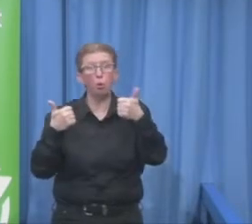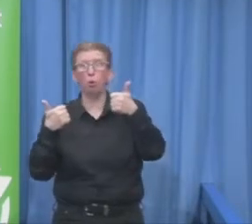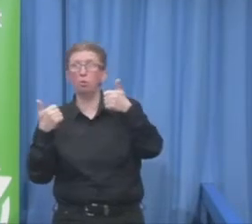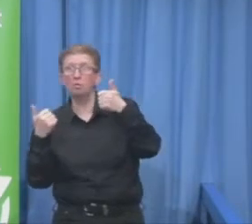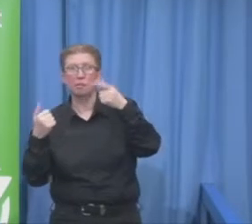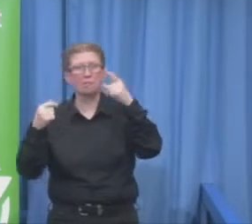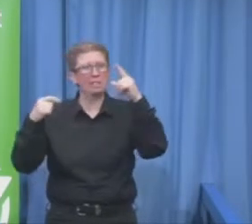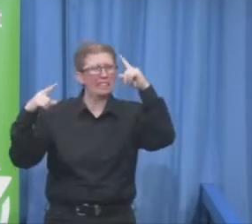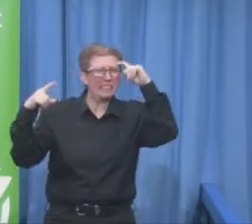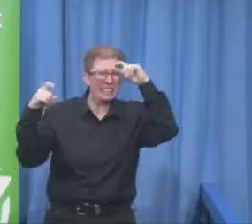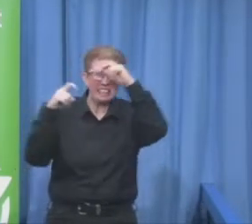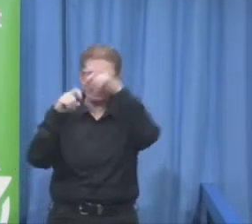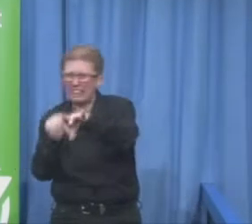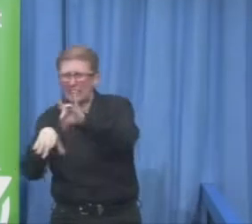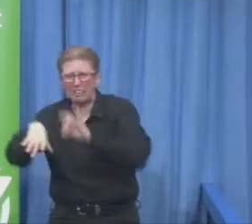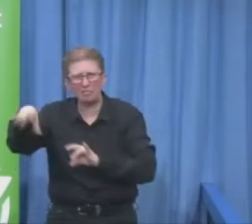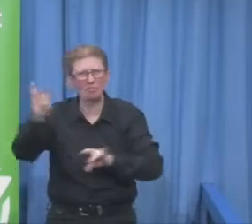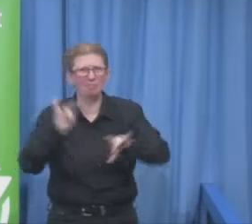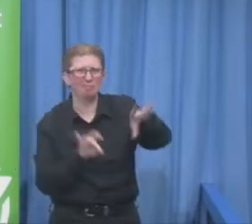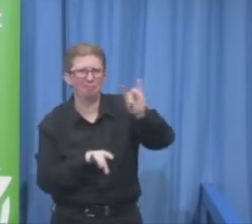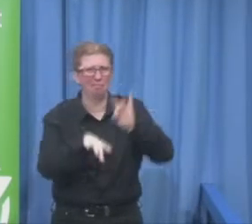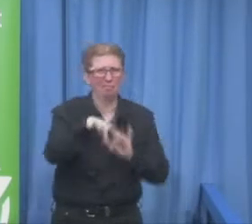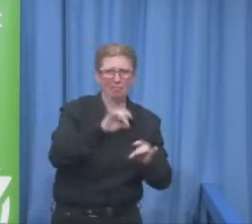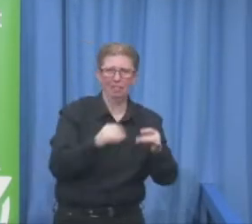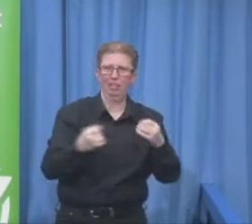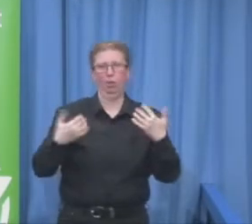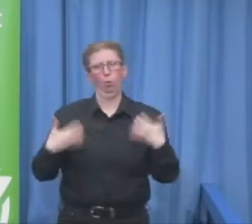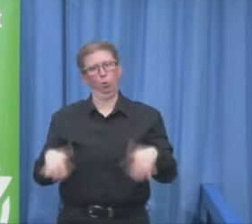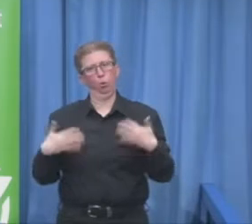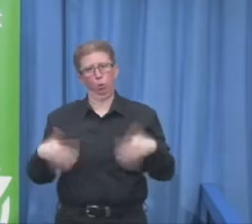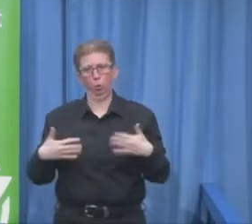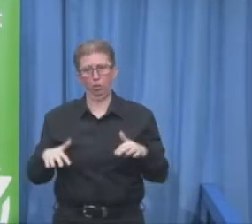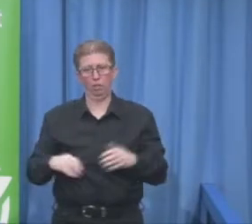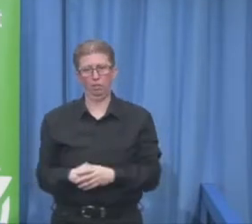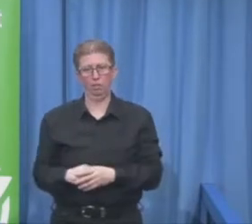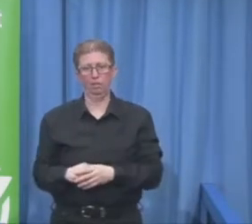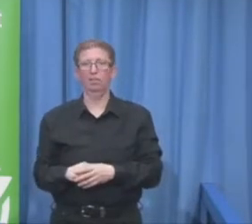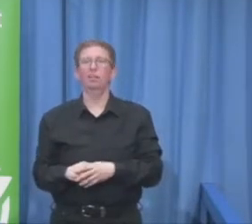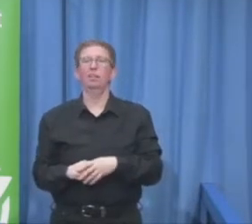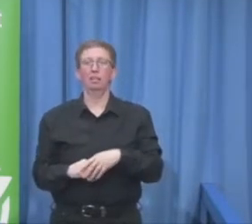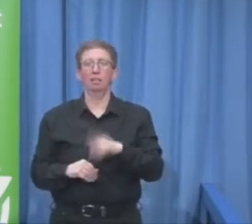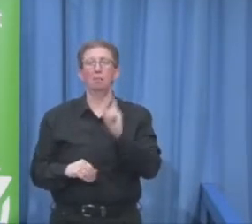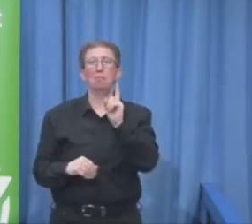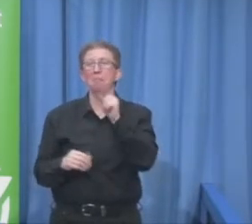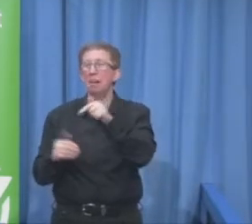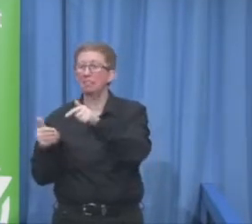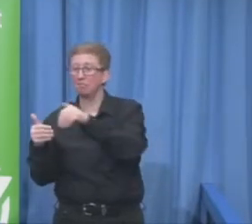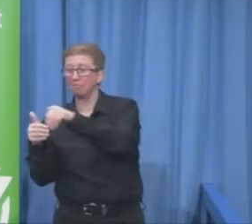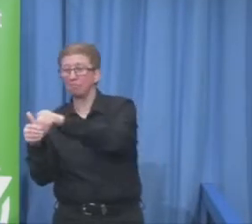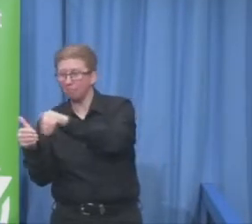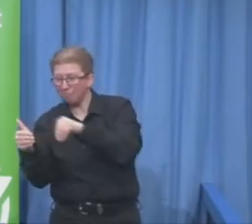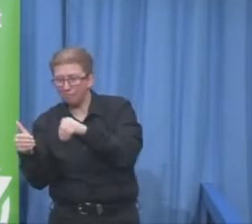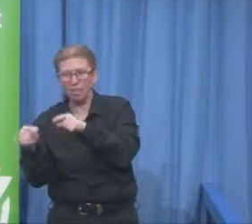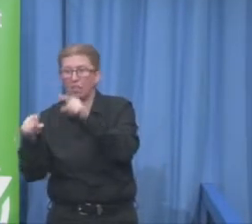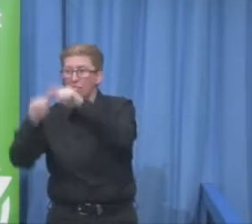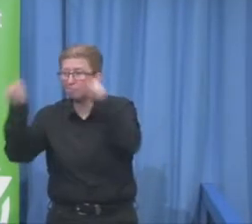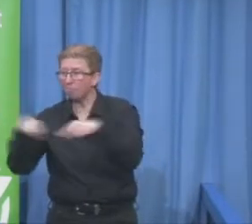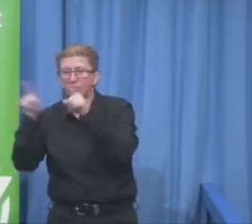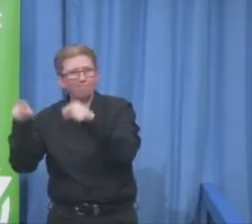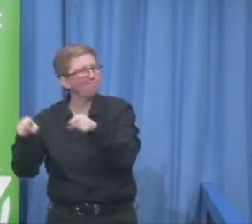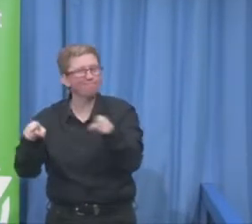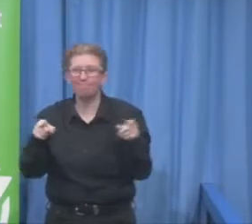better in future. But something else so as I mentioned before there's some issues which we received from different